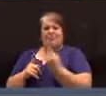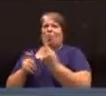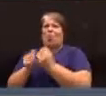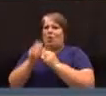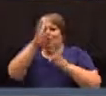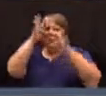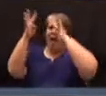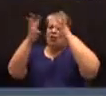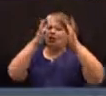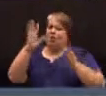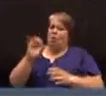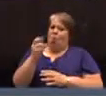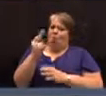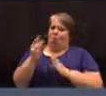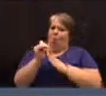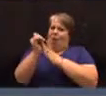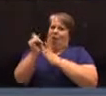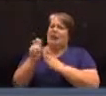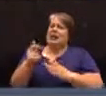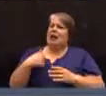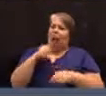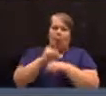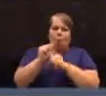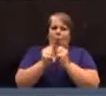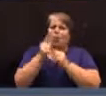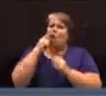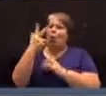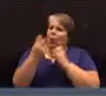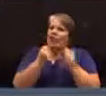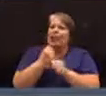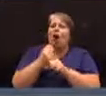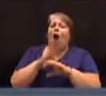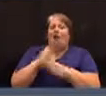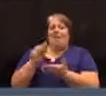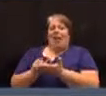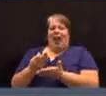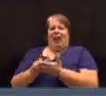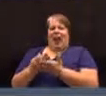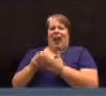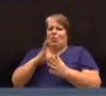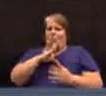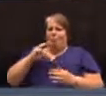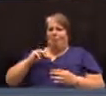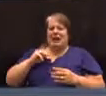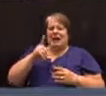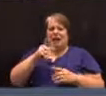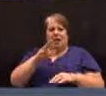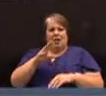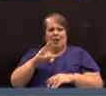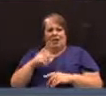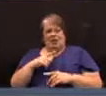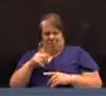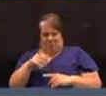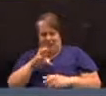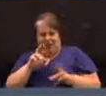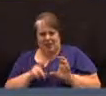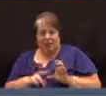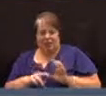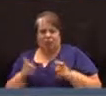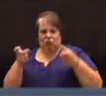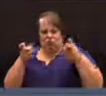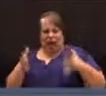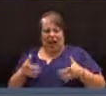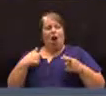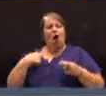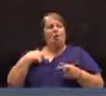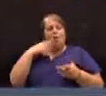with his own imagination, and his own leadings, I've worked with him for three years on the finance committee, with him as chair, I've often felt in the finance